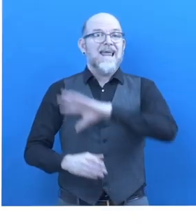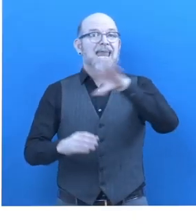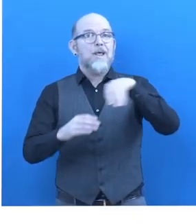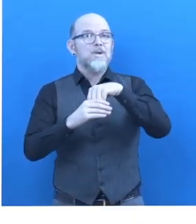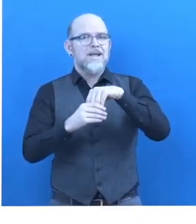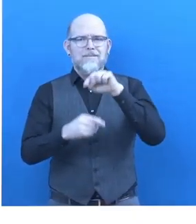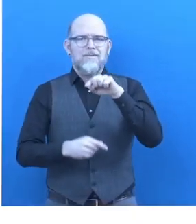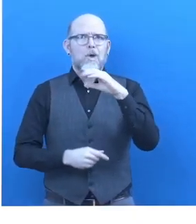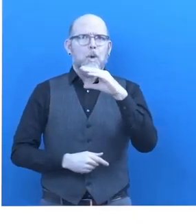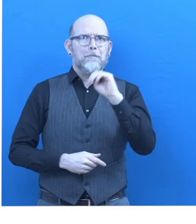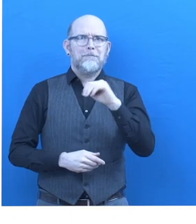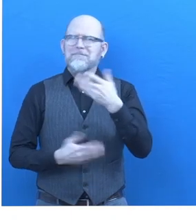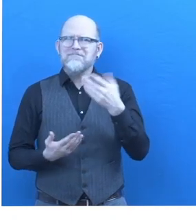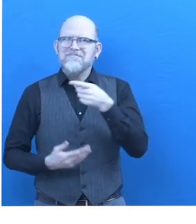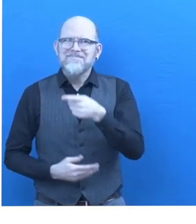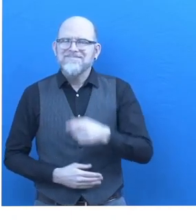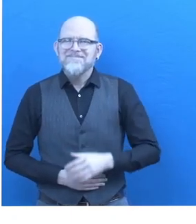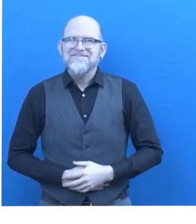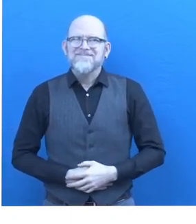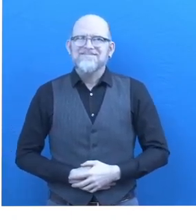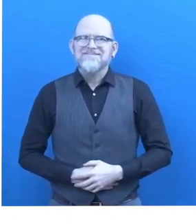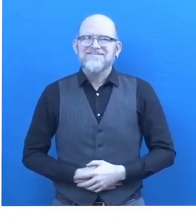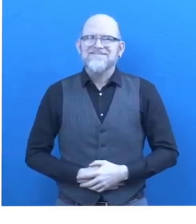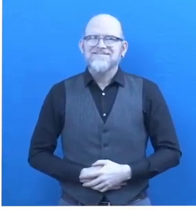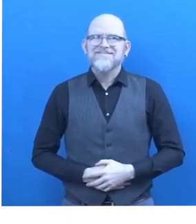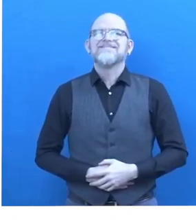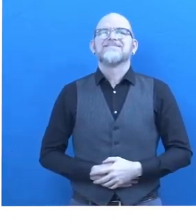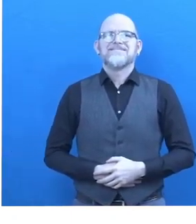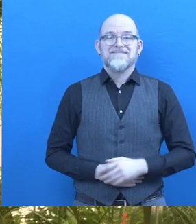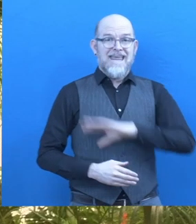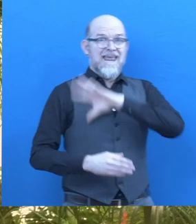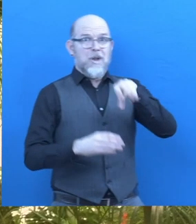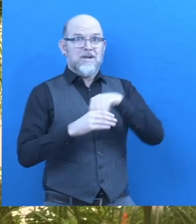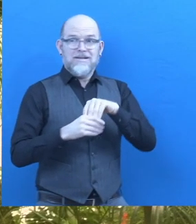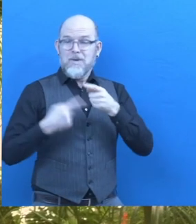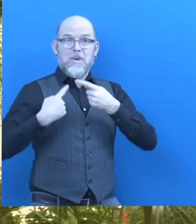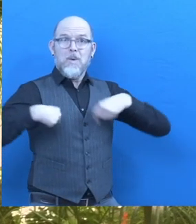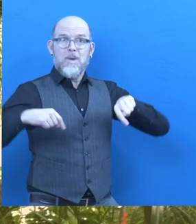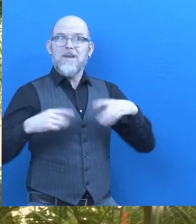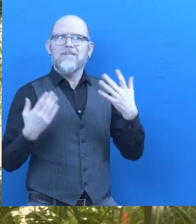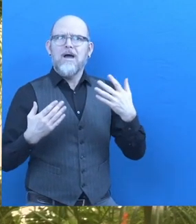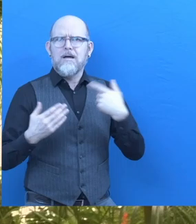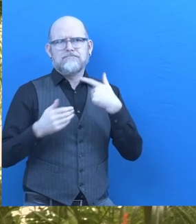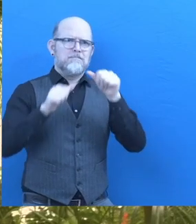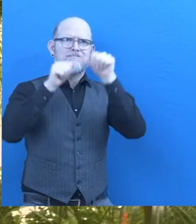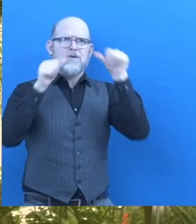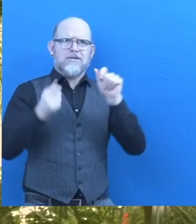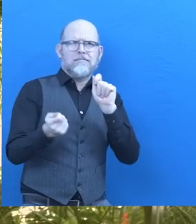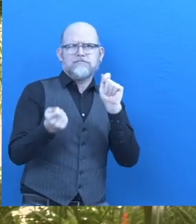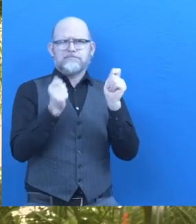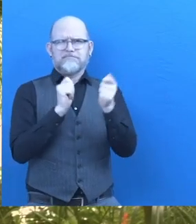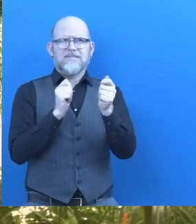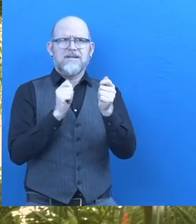What is InclusionMade.com about? Gabriel Macolongo, CEO. At InclusionMade.com we narrated the way